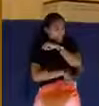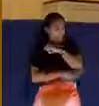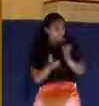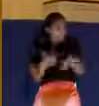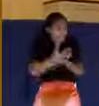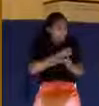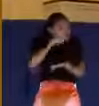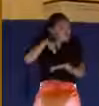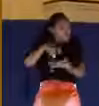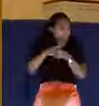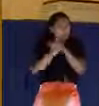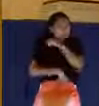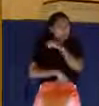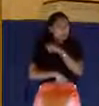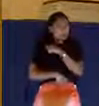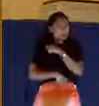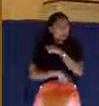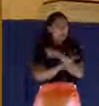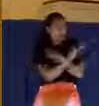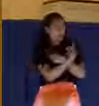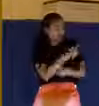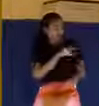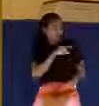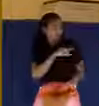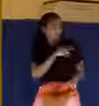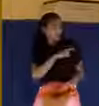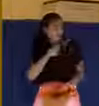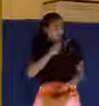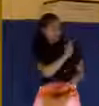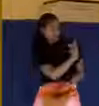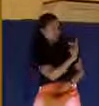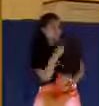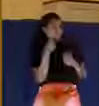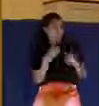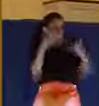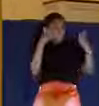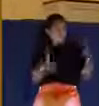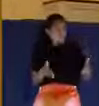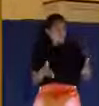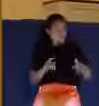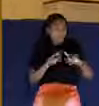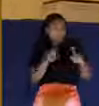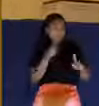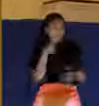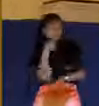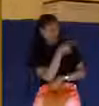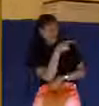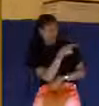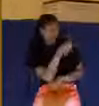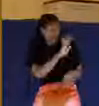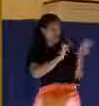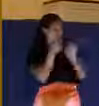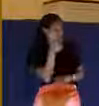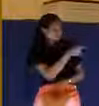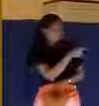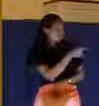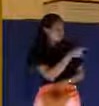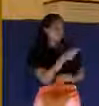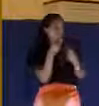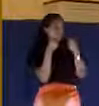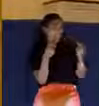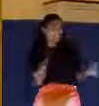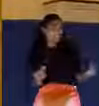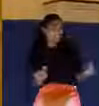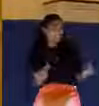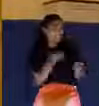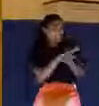We deserve what we're getting. We're sinners. But then he went on to say, this man has done nothing amiss. Suddenly